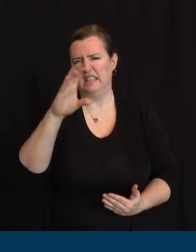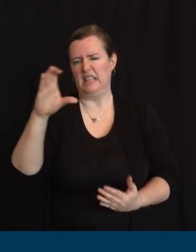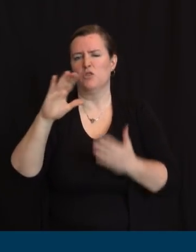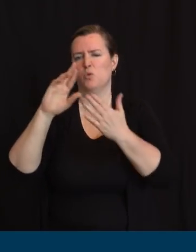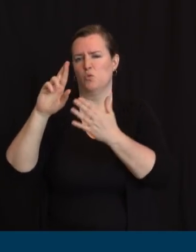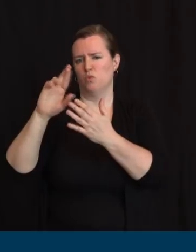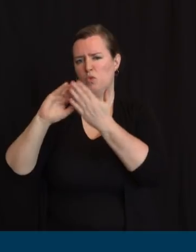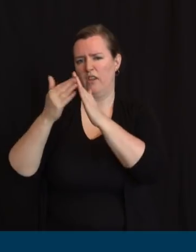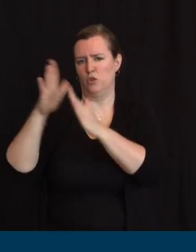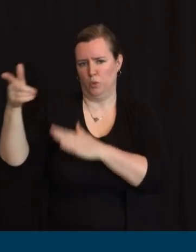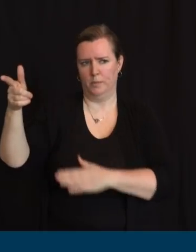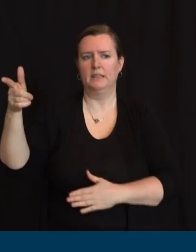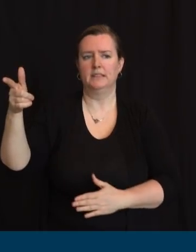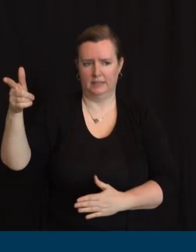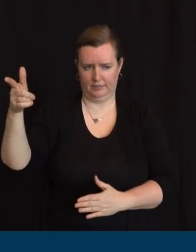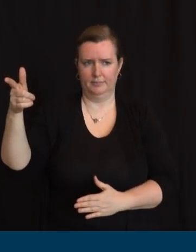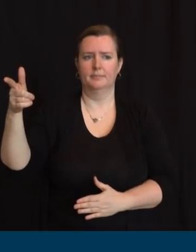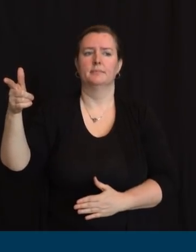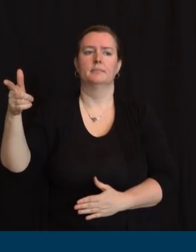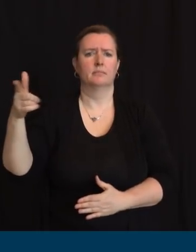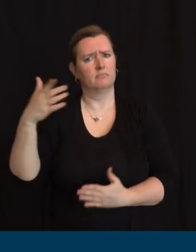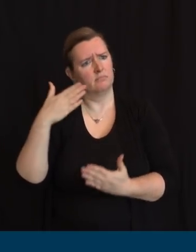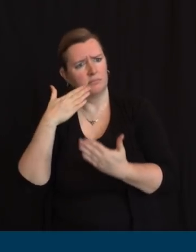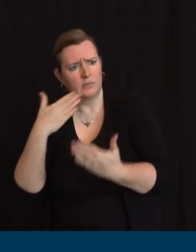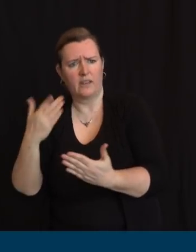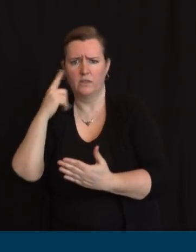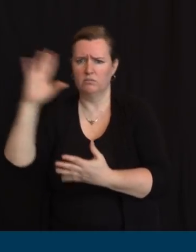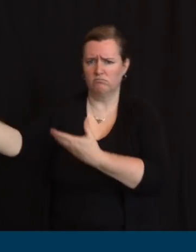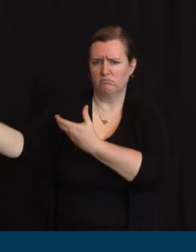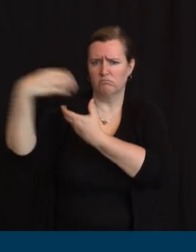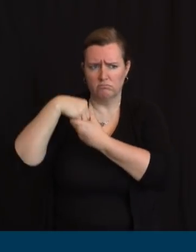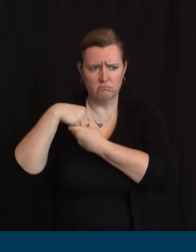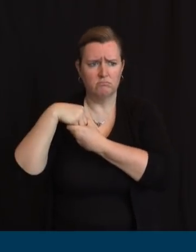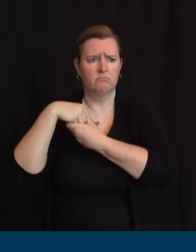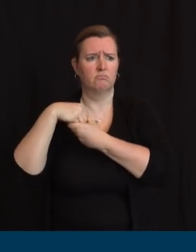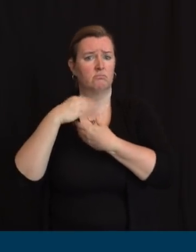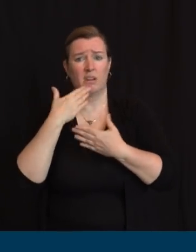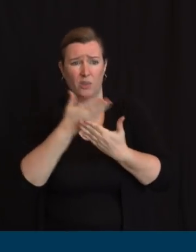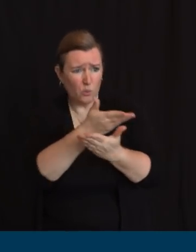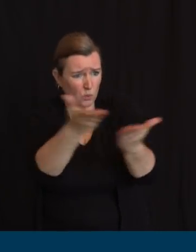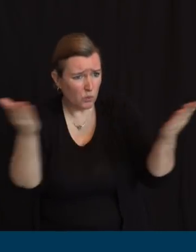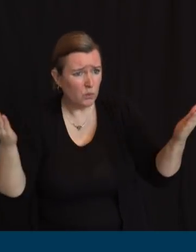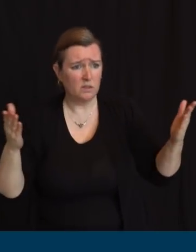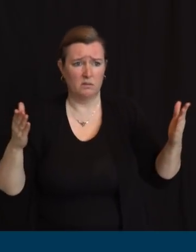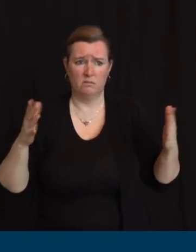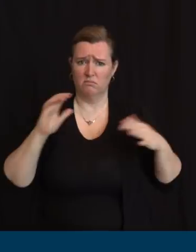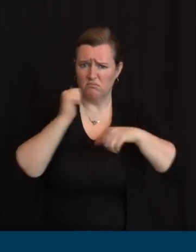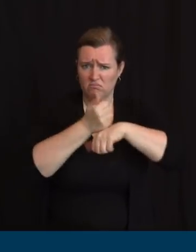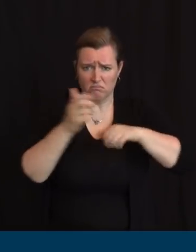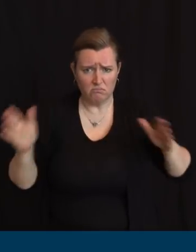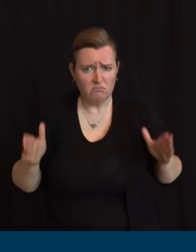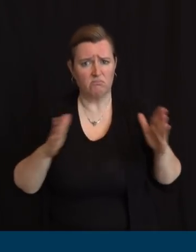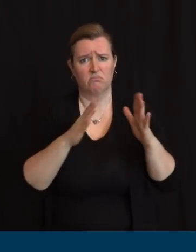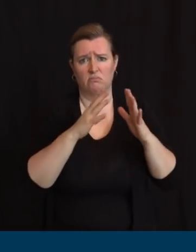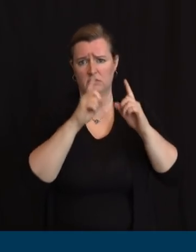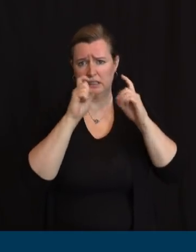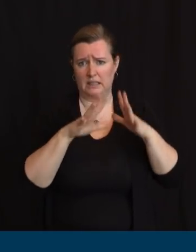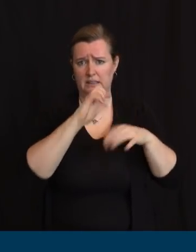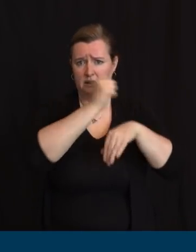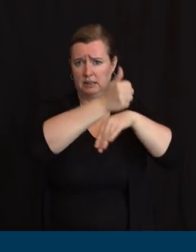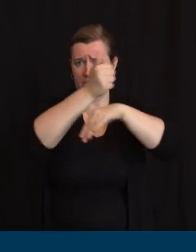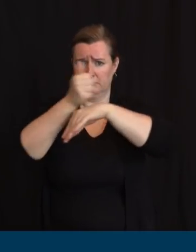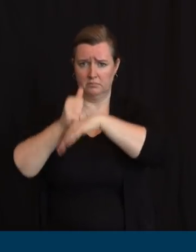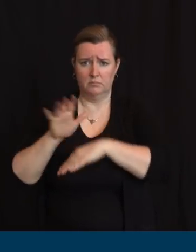Bonnie Watson-Coleman for their strong advocacy. As we note every day, there are many more publicly available